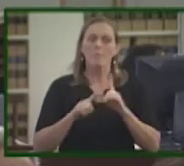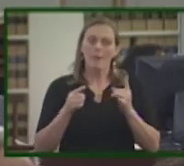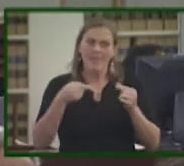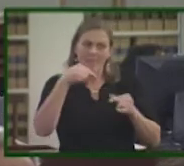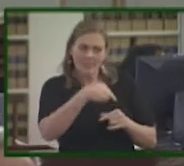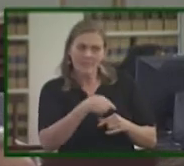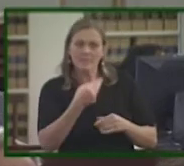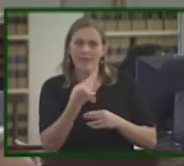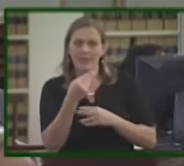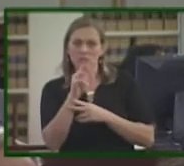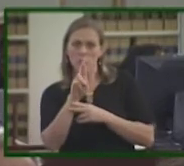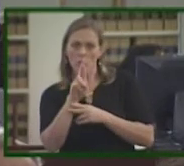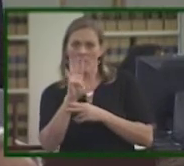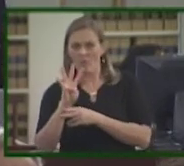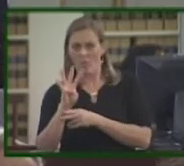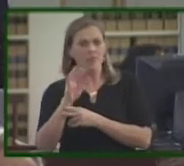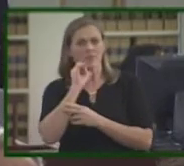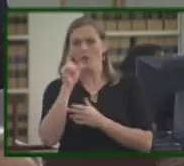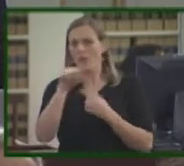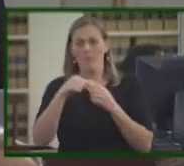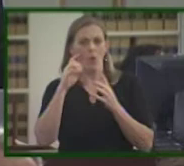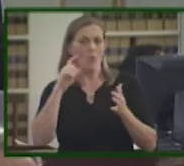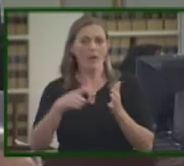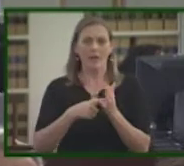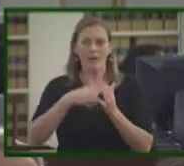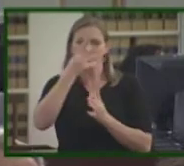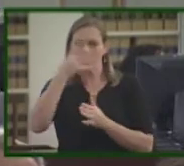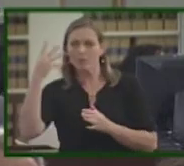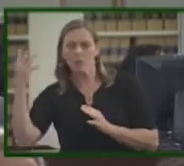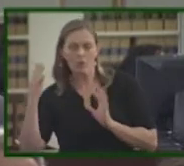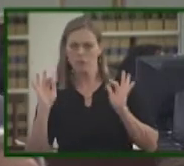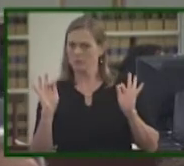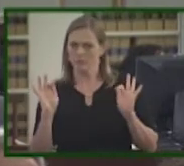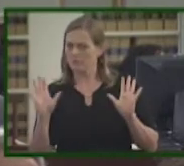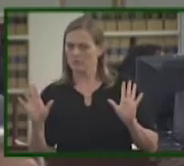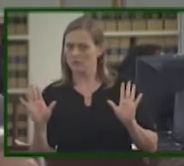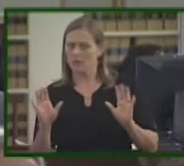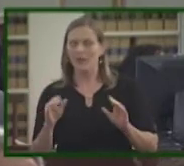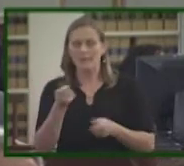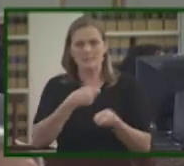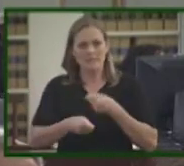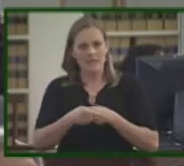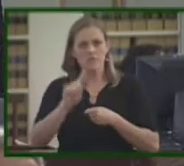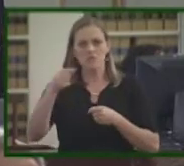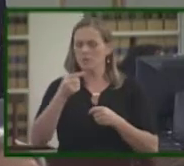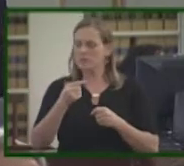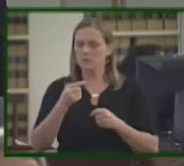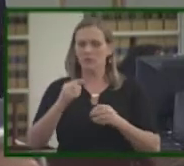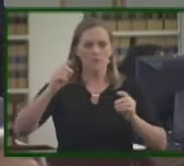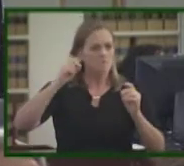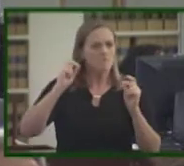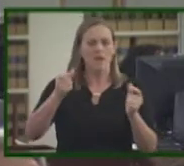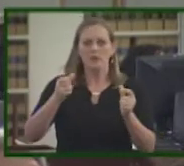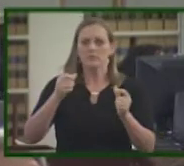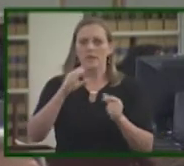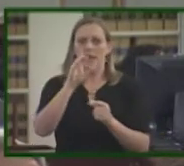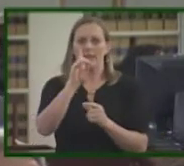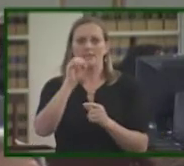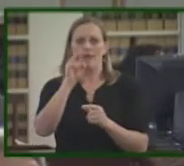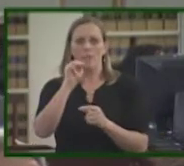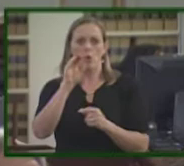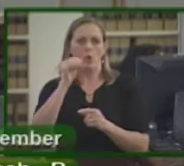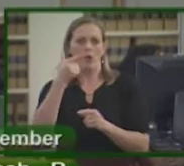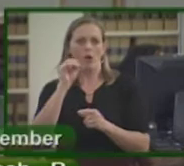this resolution, H.R. 4, isn't about recognizing what no one is disputing. Instead, it's reckless demagoguery